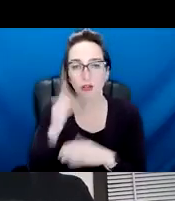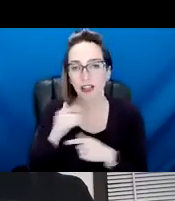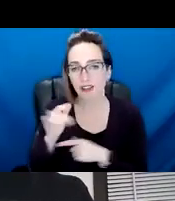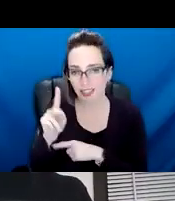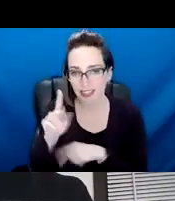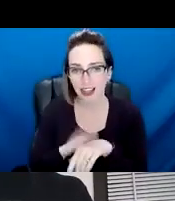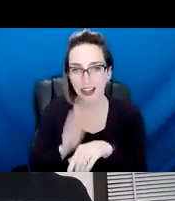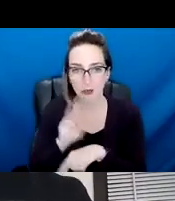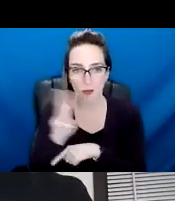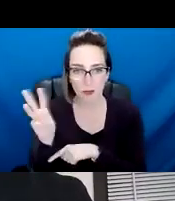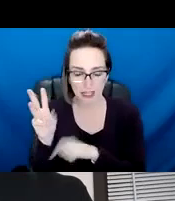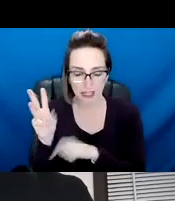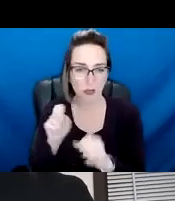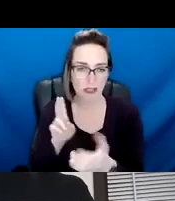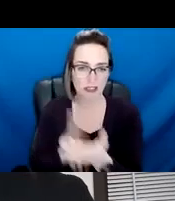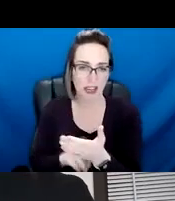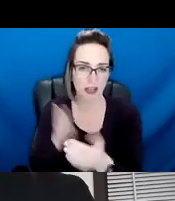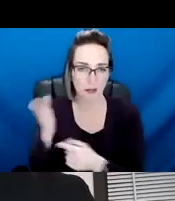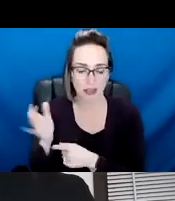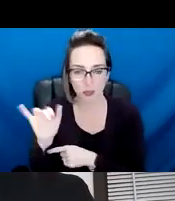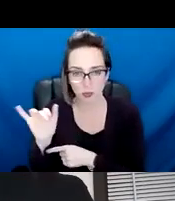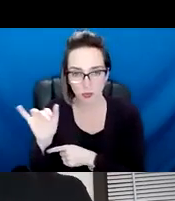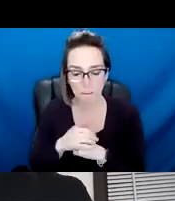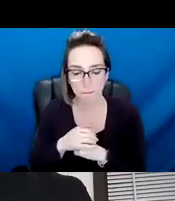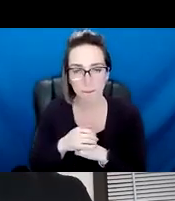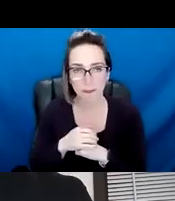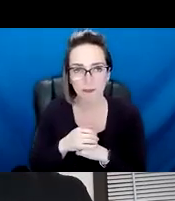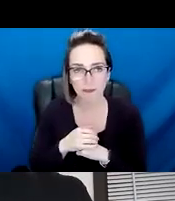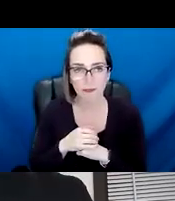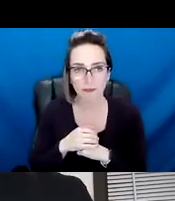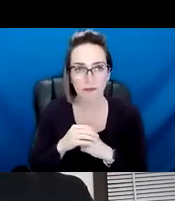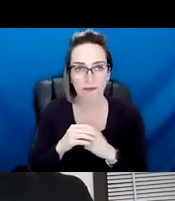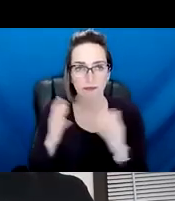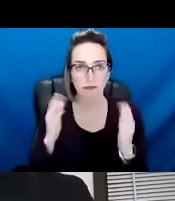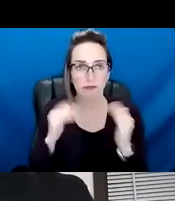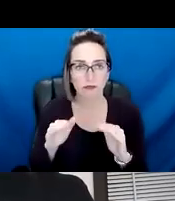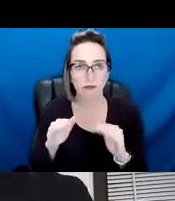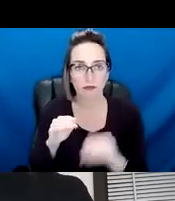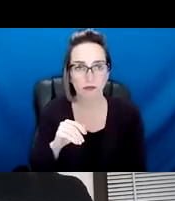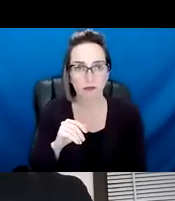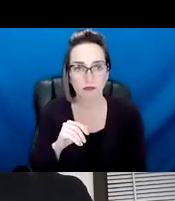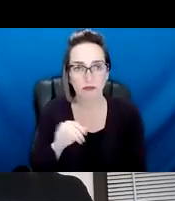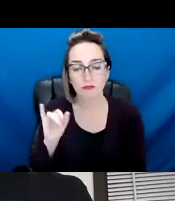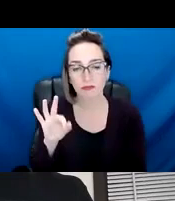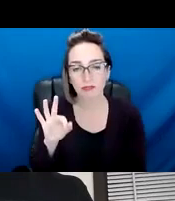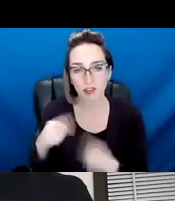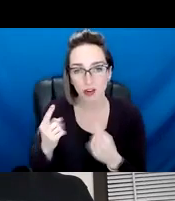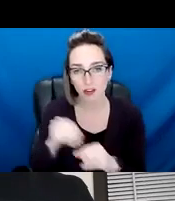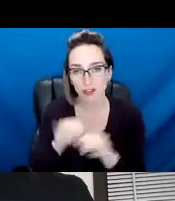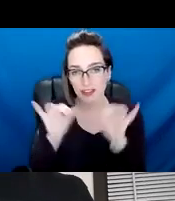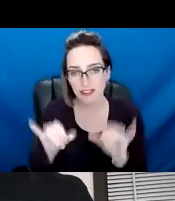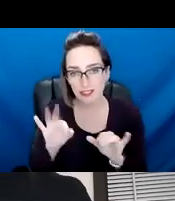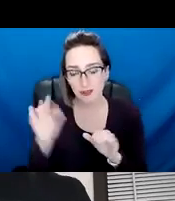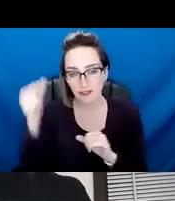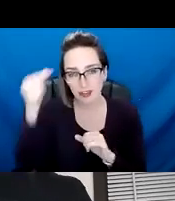our webpage that you can sign up there also, um, as well as when you're ever in, um, kind of, uh, the, the system of, of government